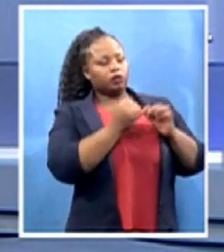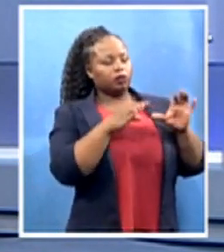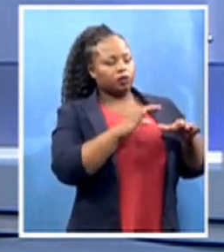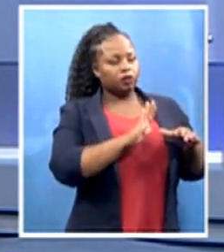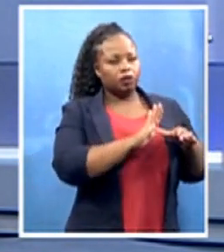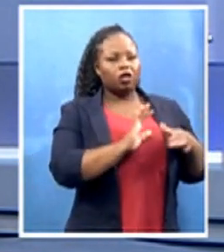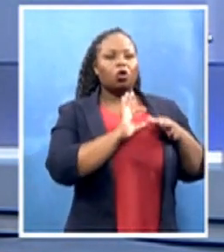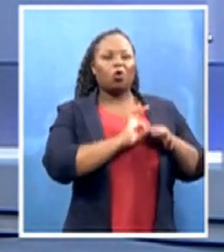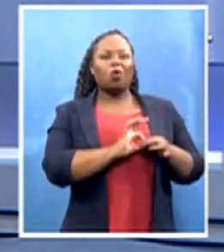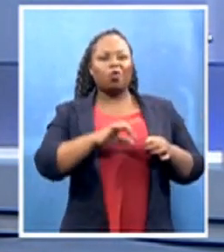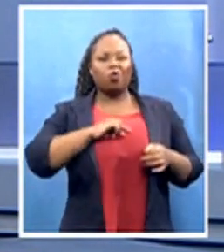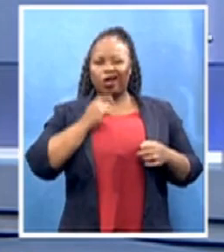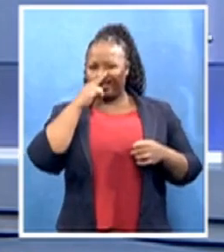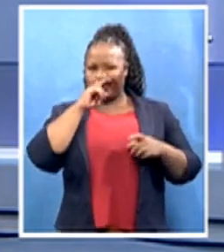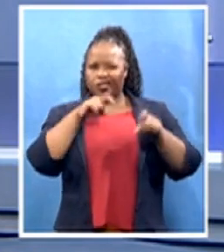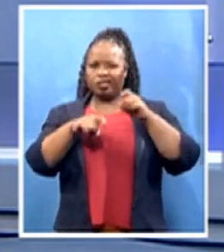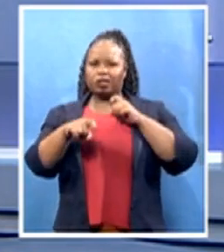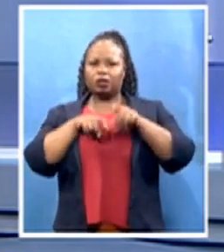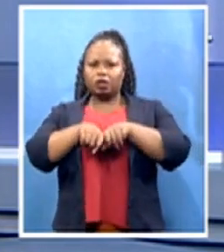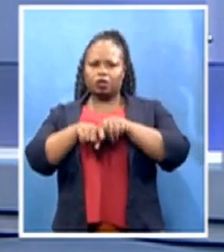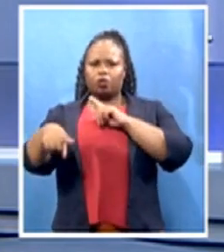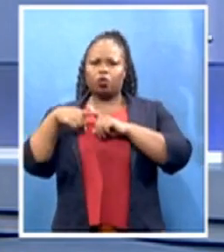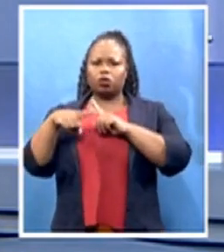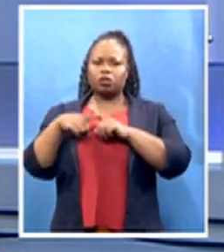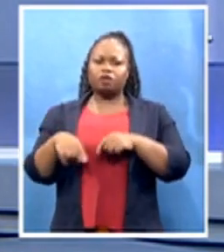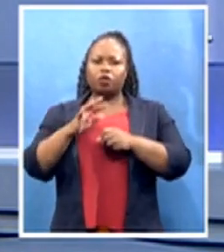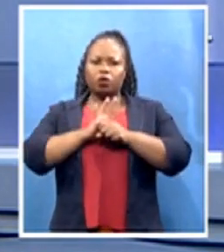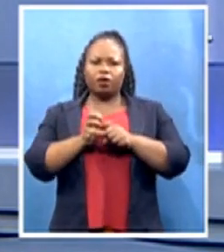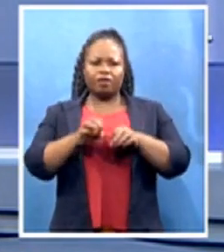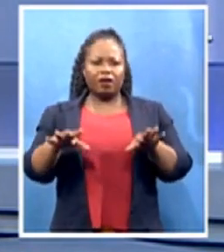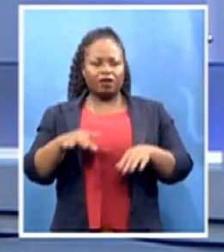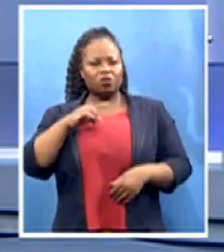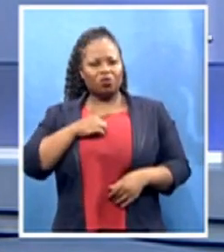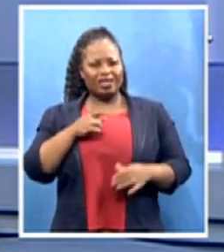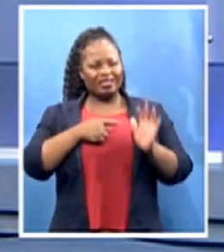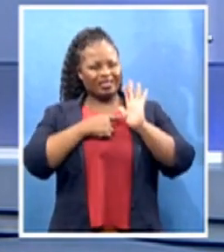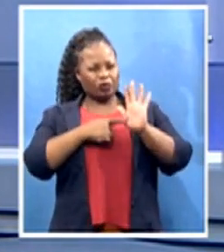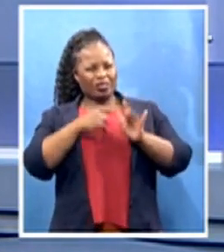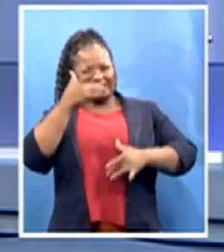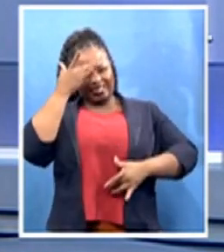COVID-19. MEC Mukheti presented with mild symptoms before she went to test on Tuesday.